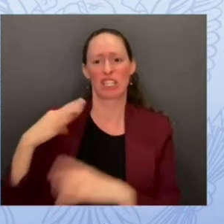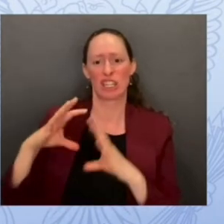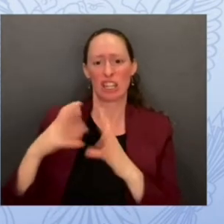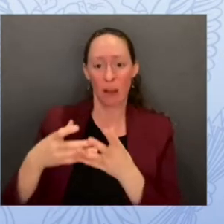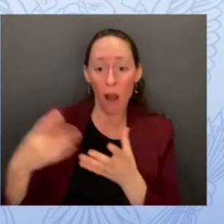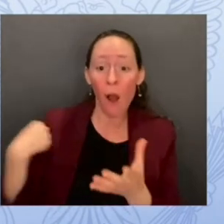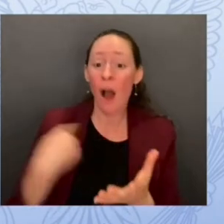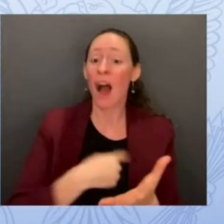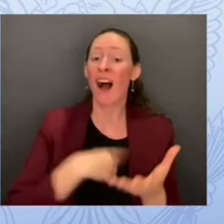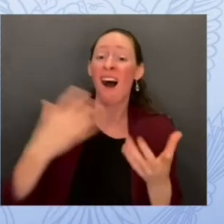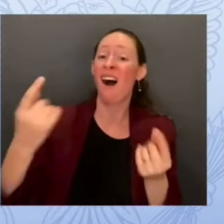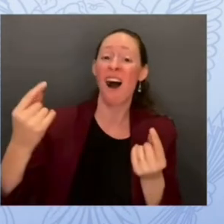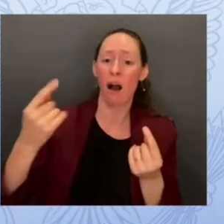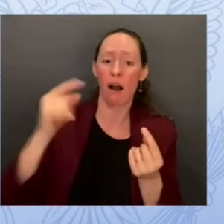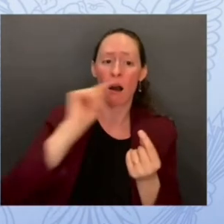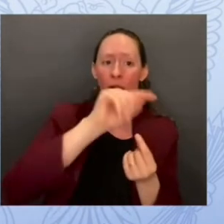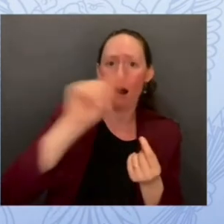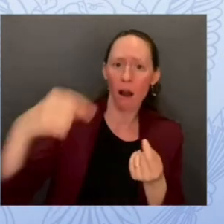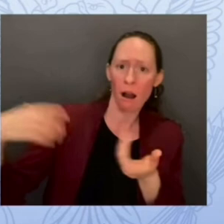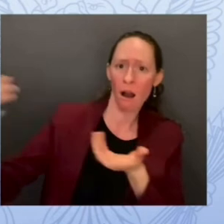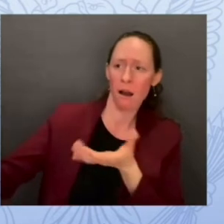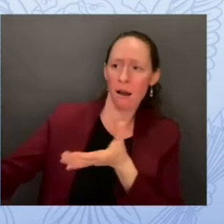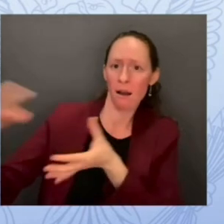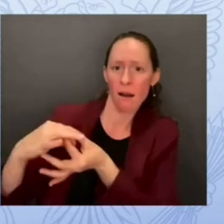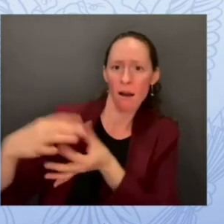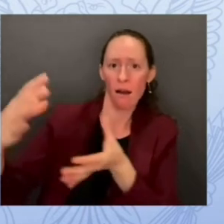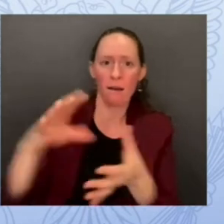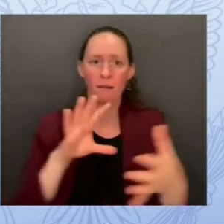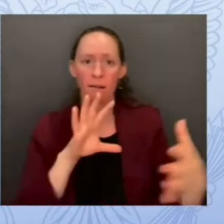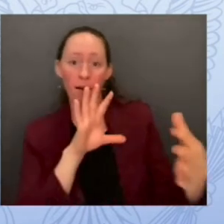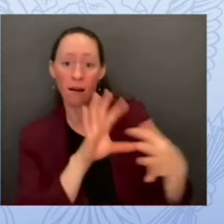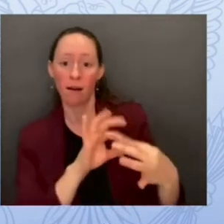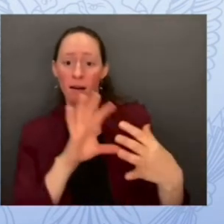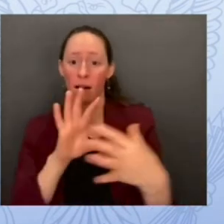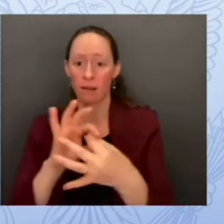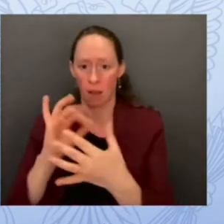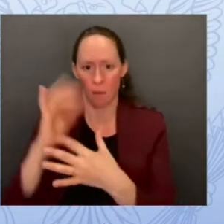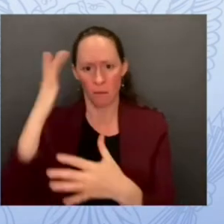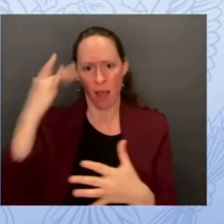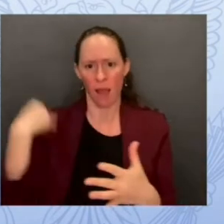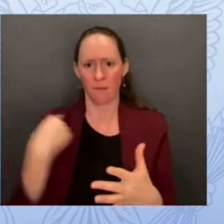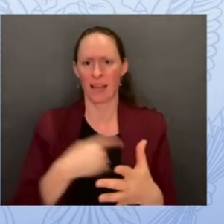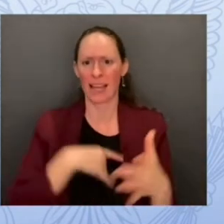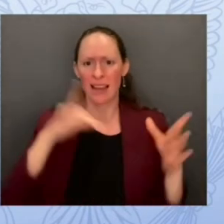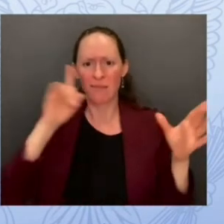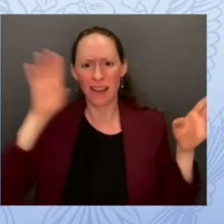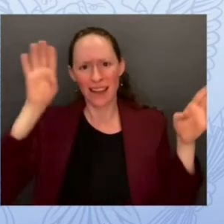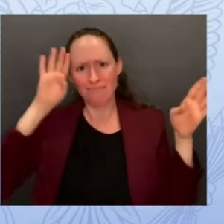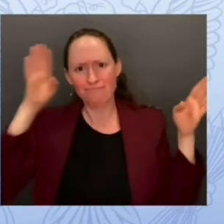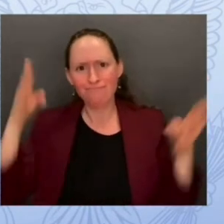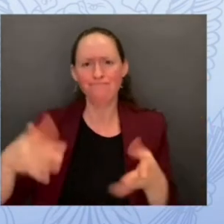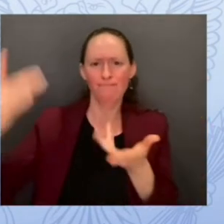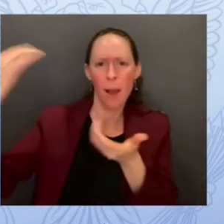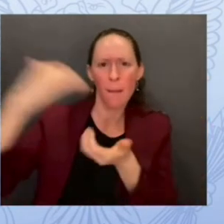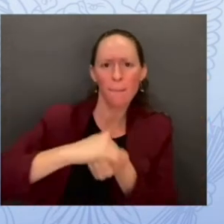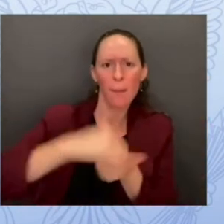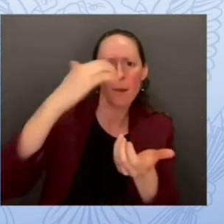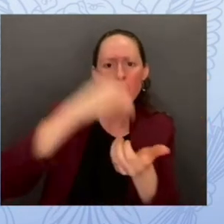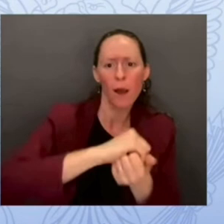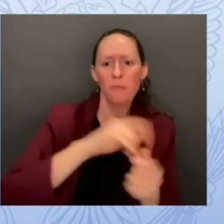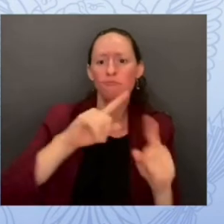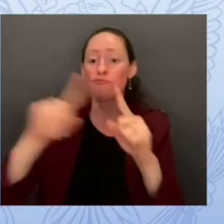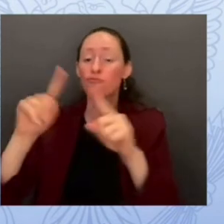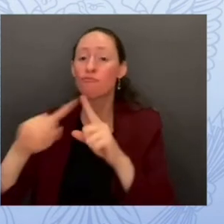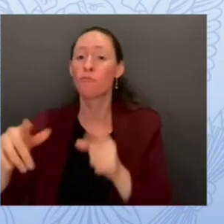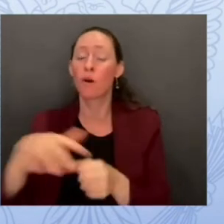spend so much time and why we've built our field presence working with our partners at state and local with our working with our federal partners